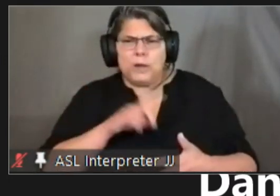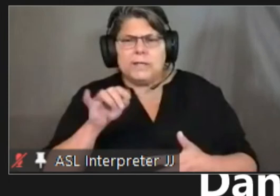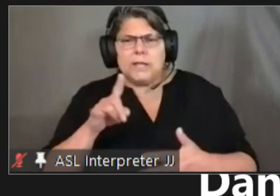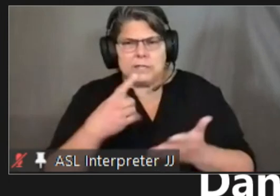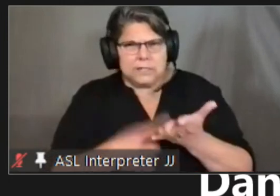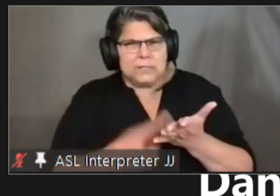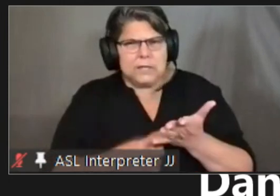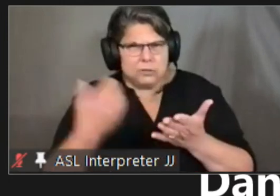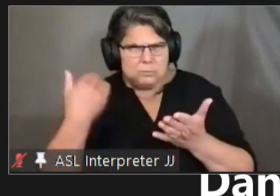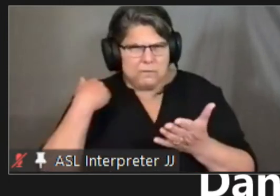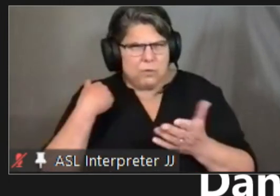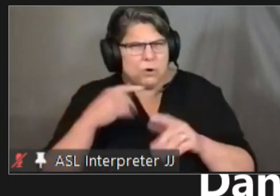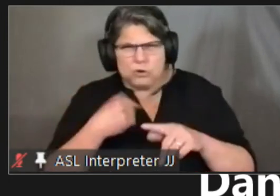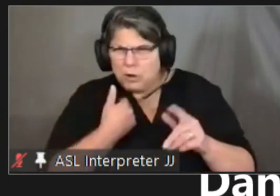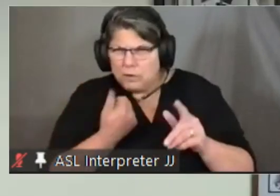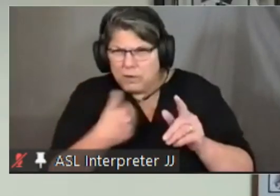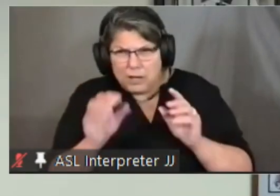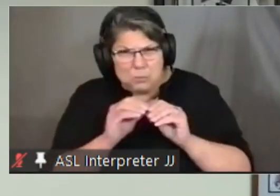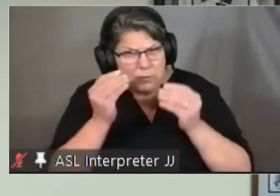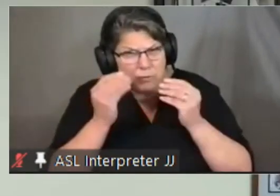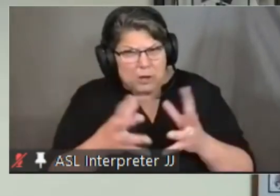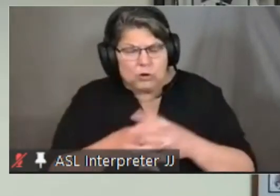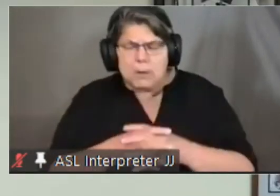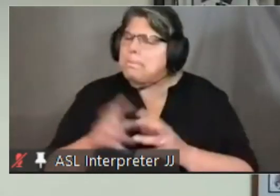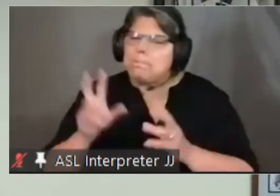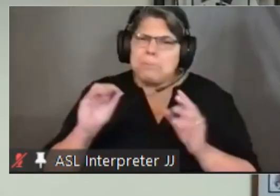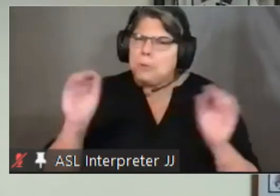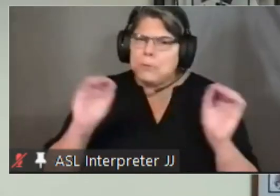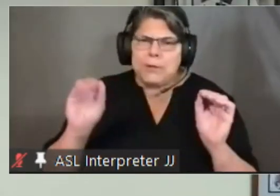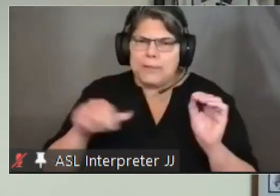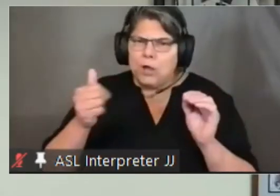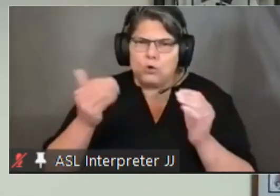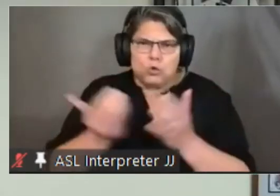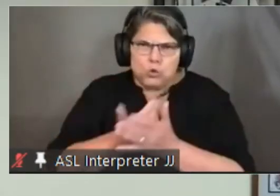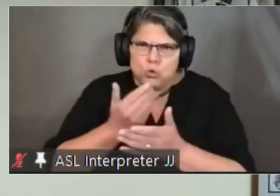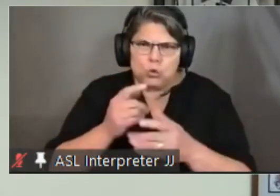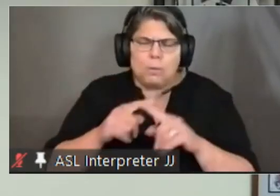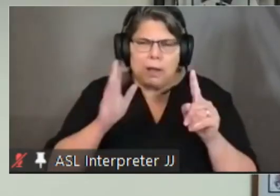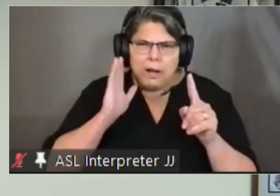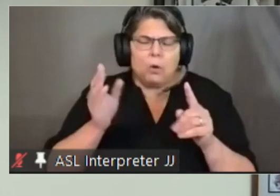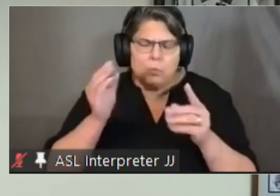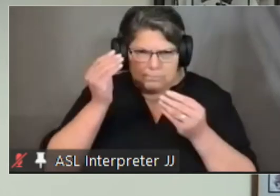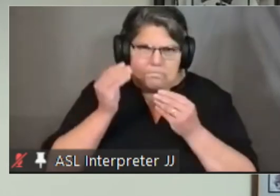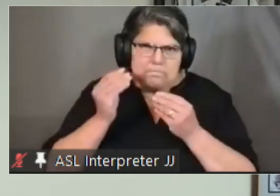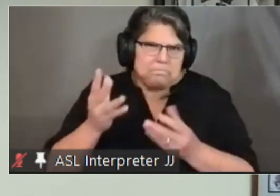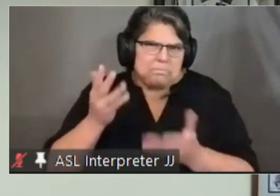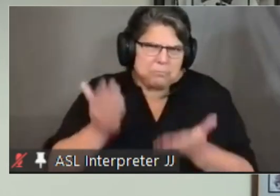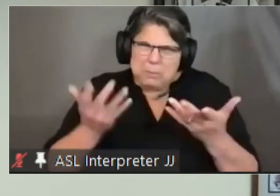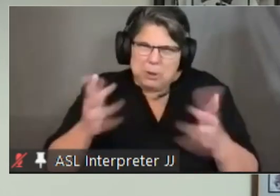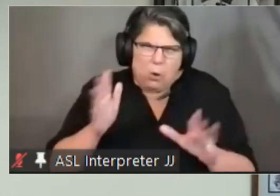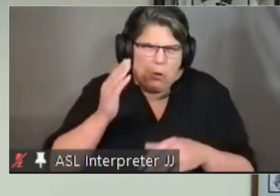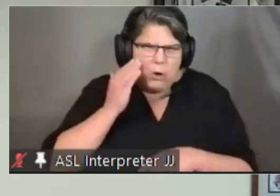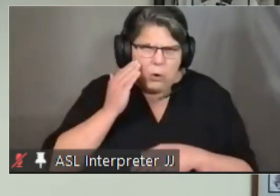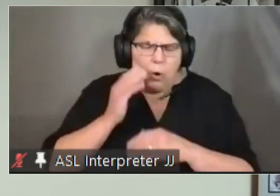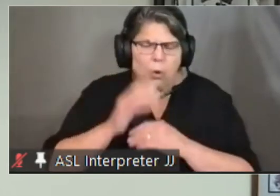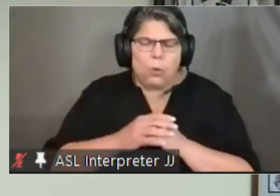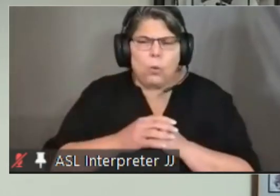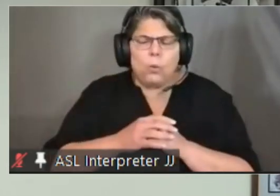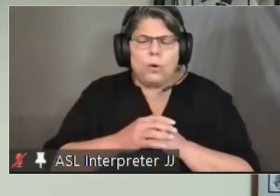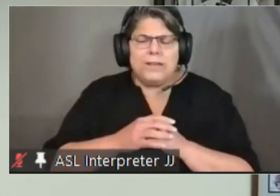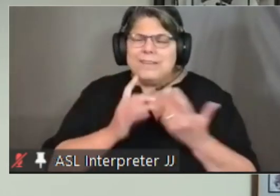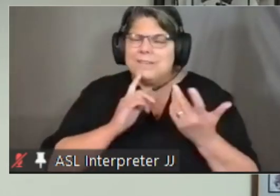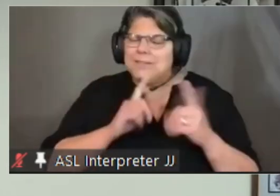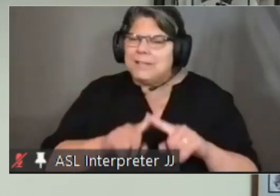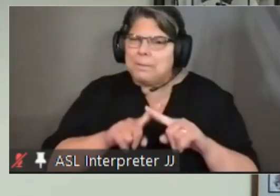any further updates i don't have any further updates except i'll just fill you in you probably already know this but it all